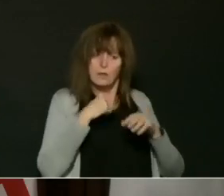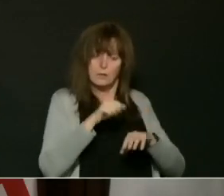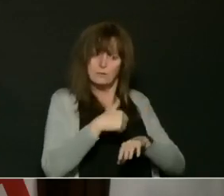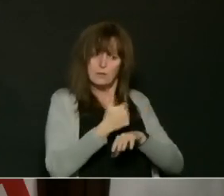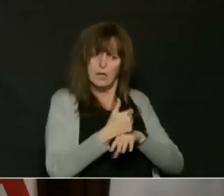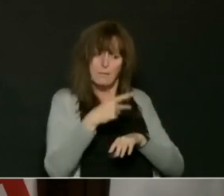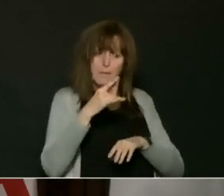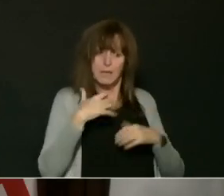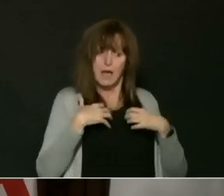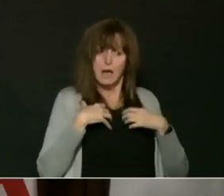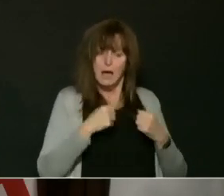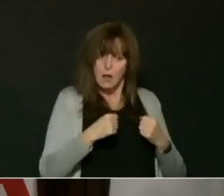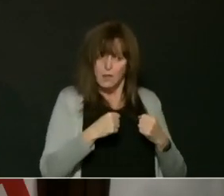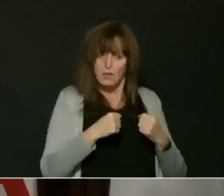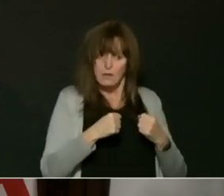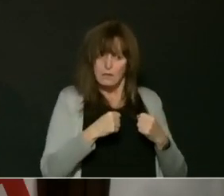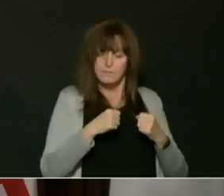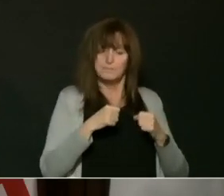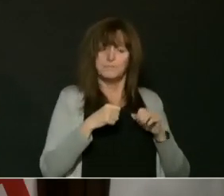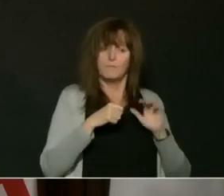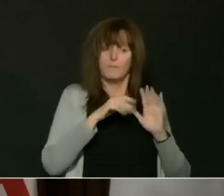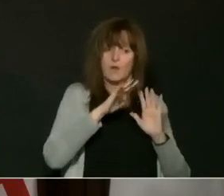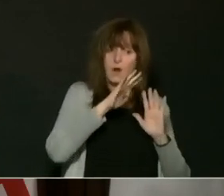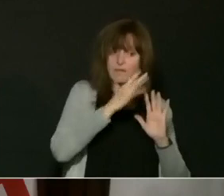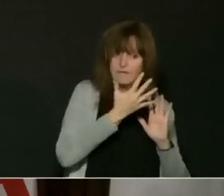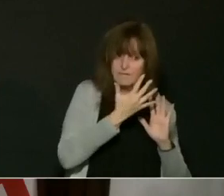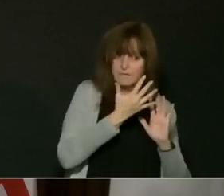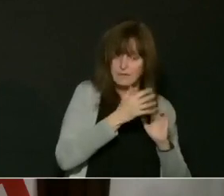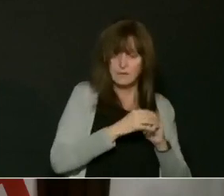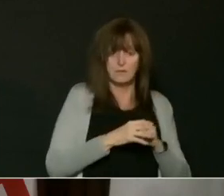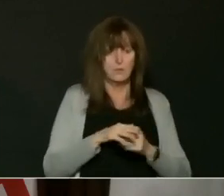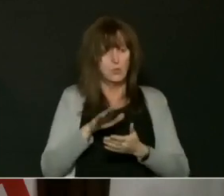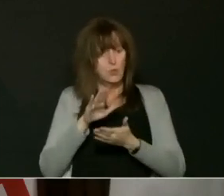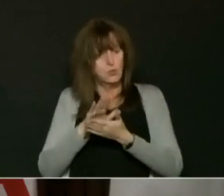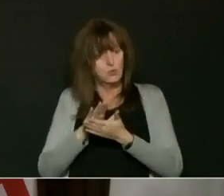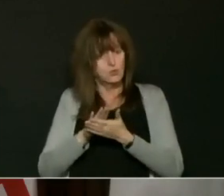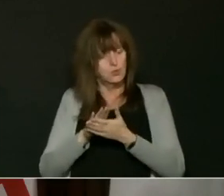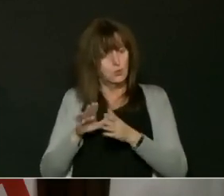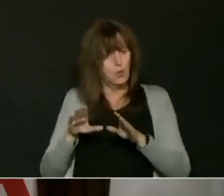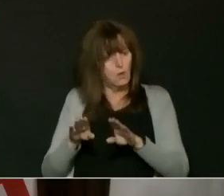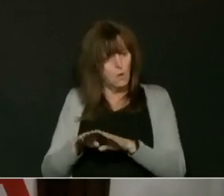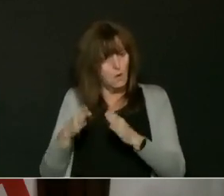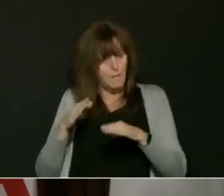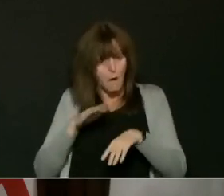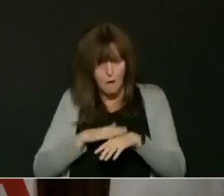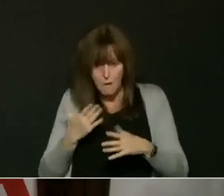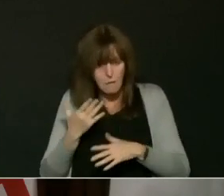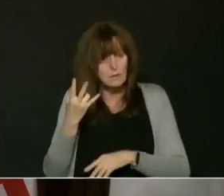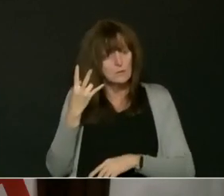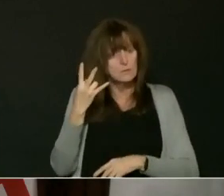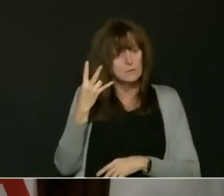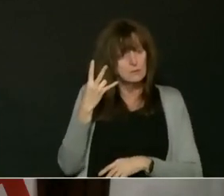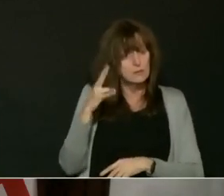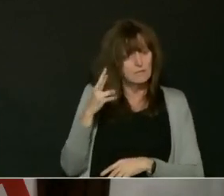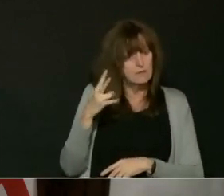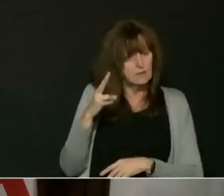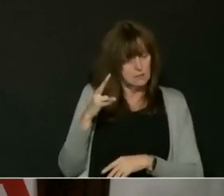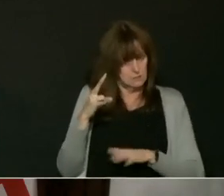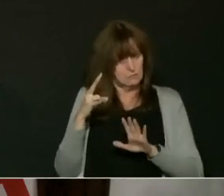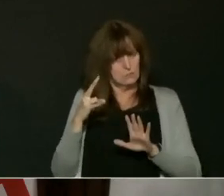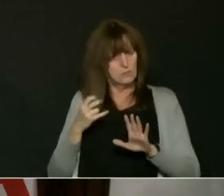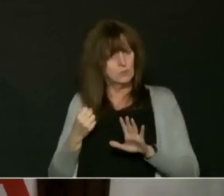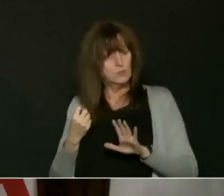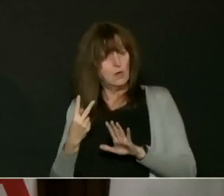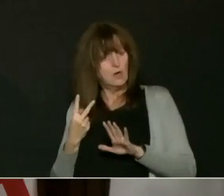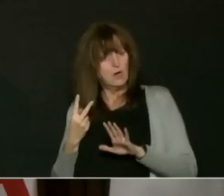schools on the 17th. So there was roughly 12 day separation. We then further open the economy again on the 31st.